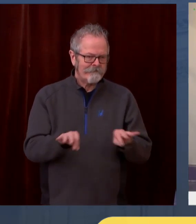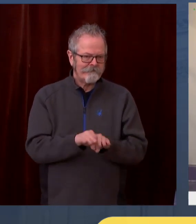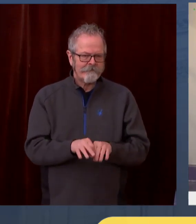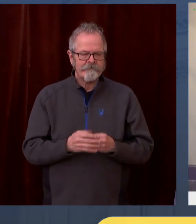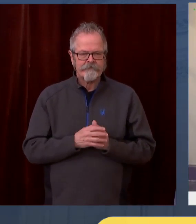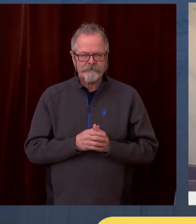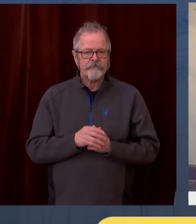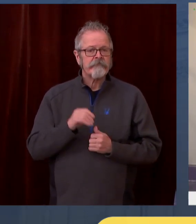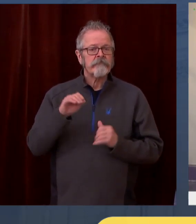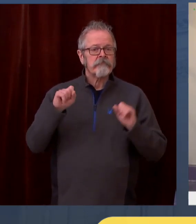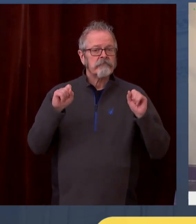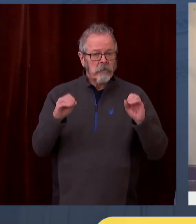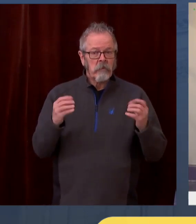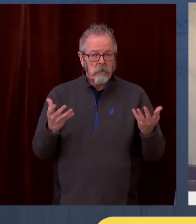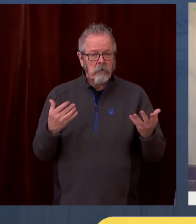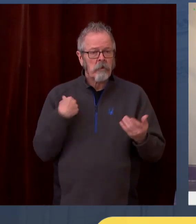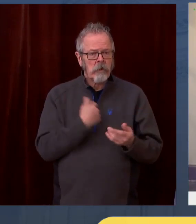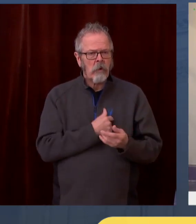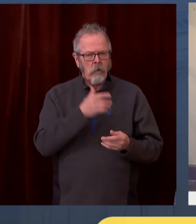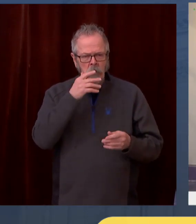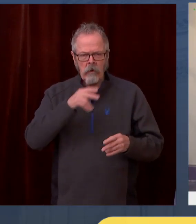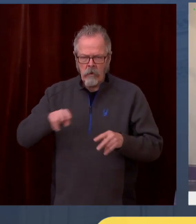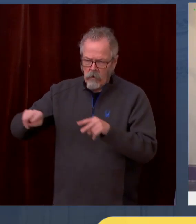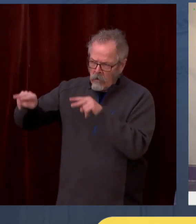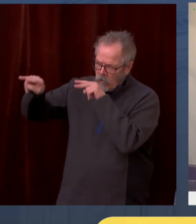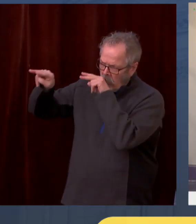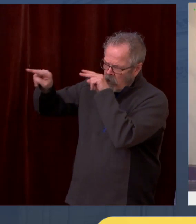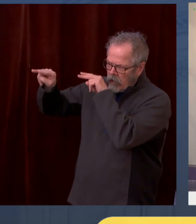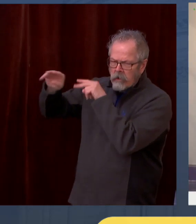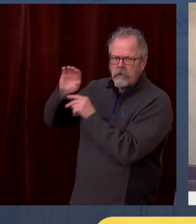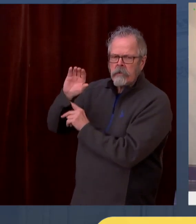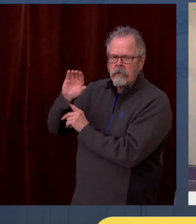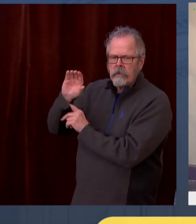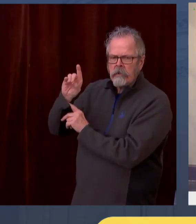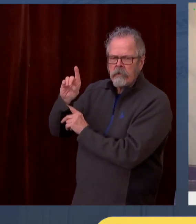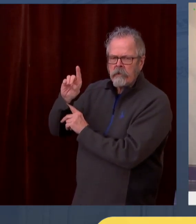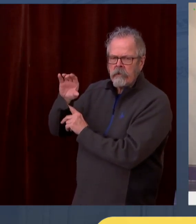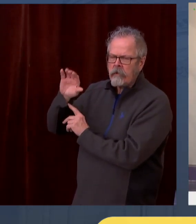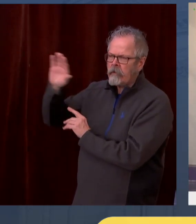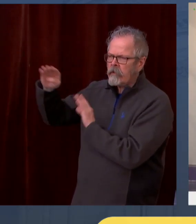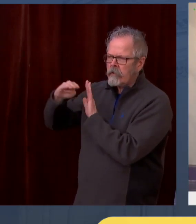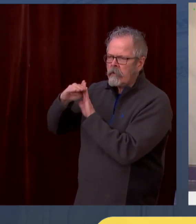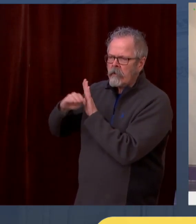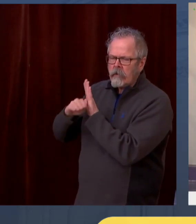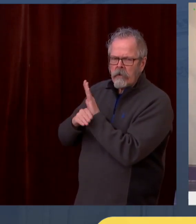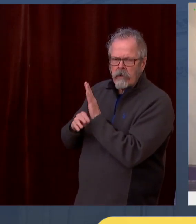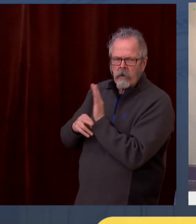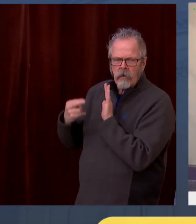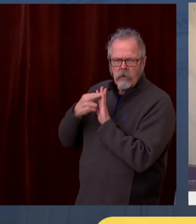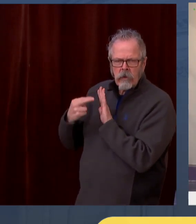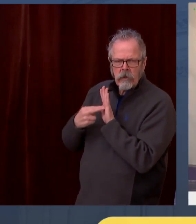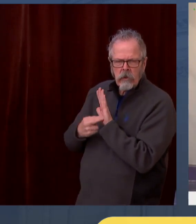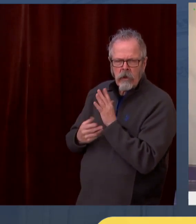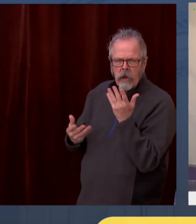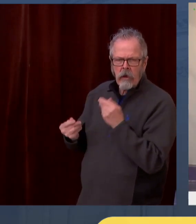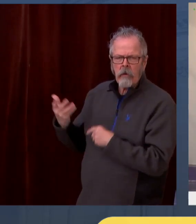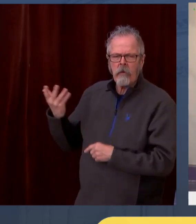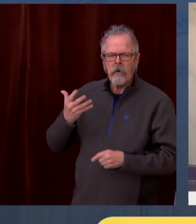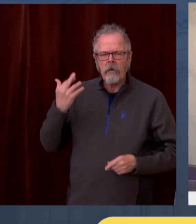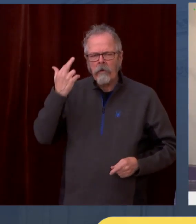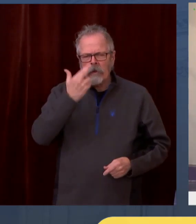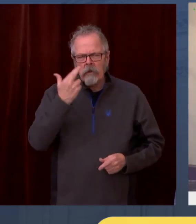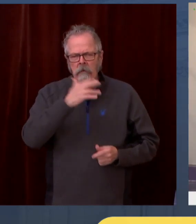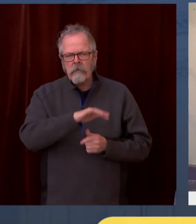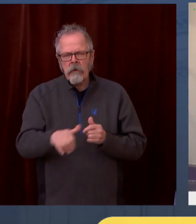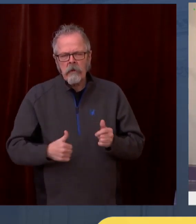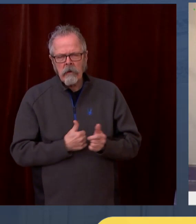put that out there. And most of the time we agree with it. Sometimes we may have a disagreement with it. But regardless, we're going to look at it. And certainly as things evolve, we